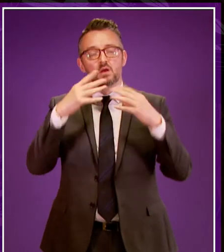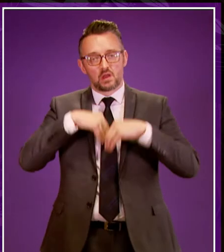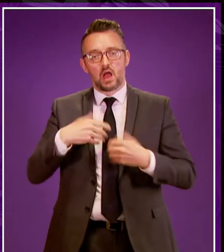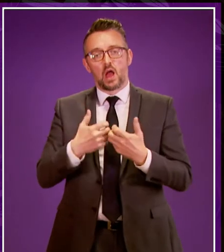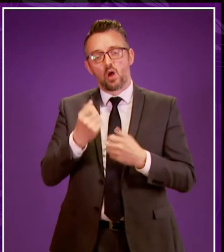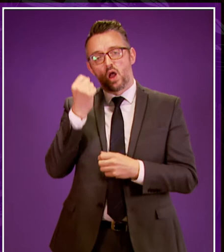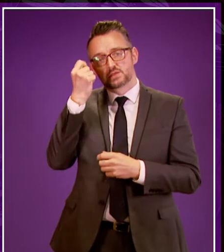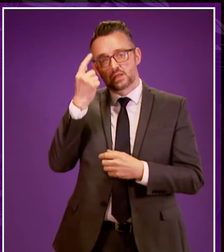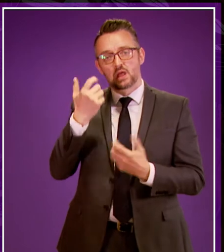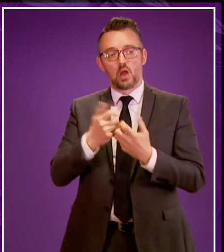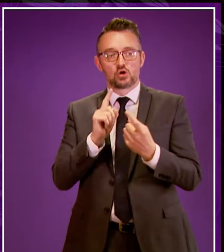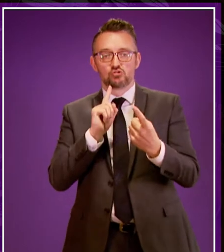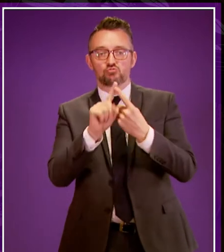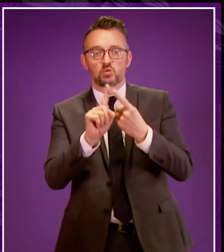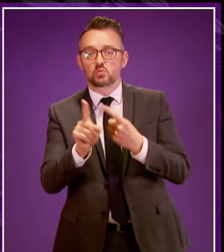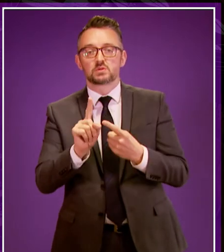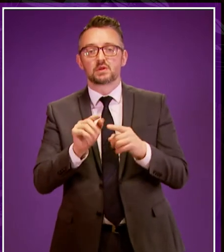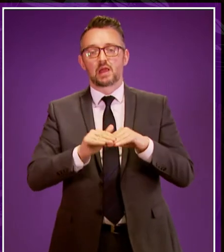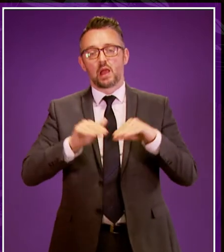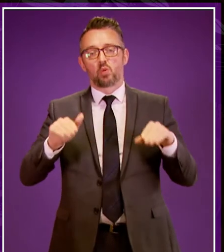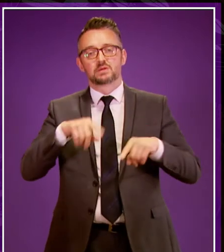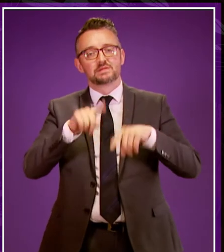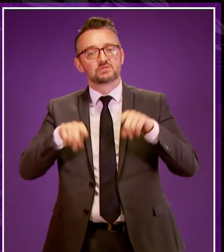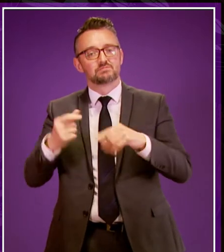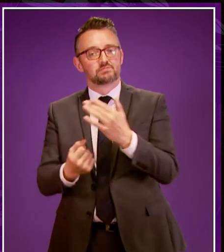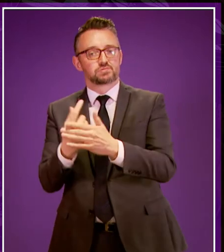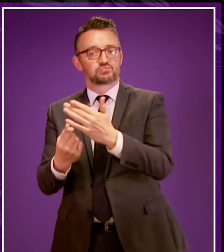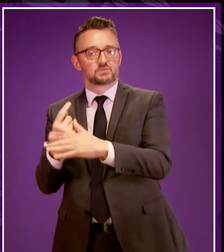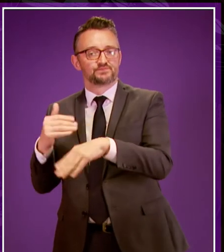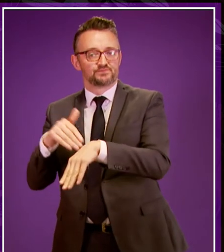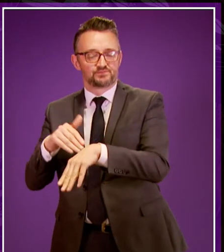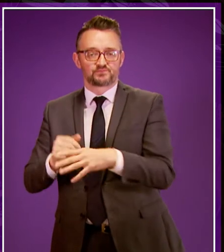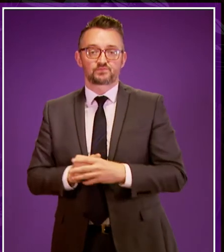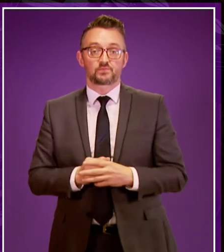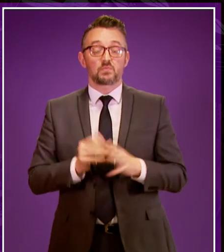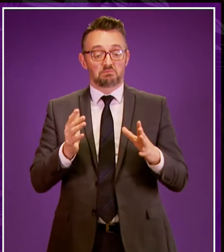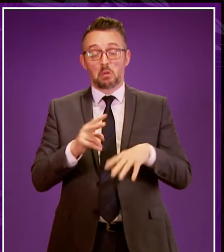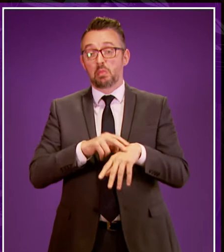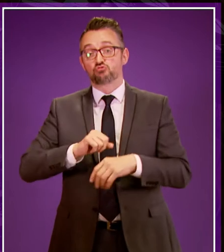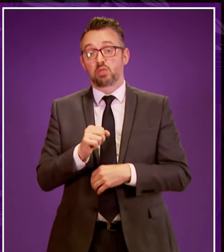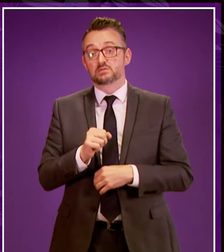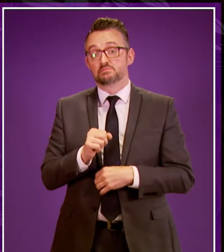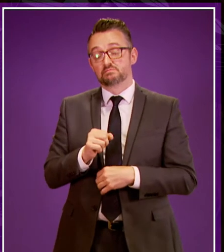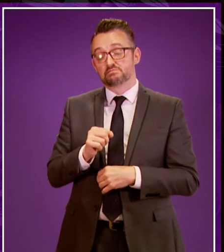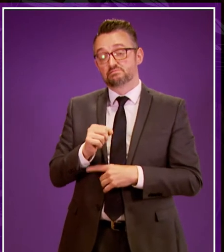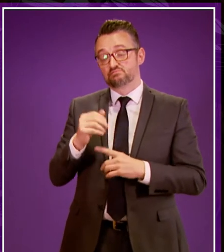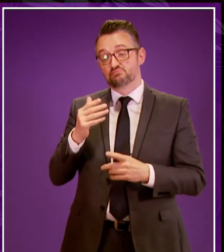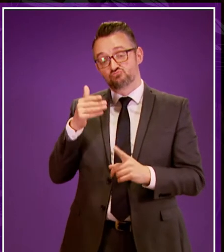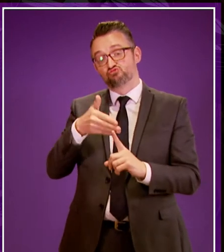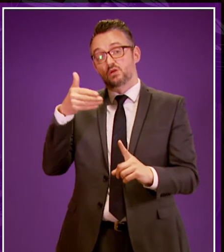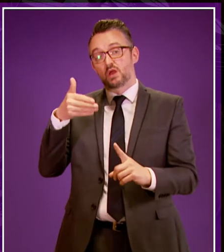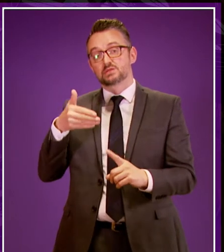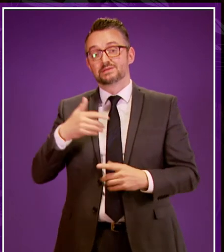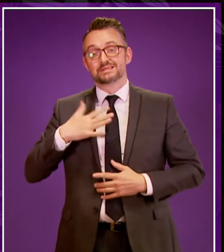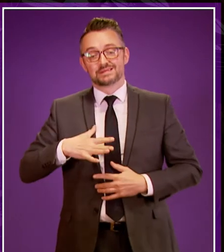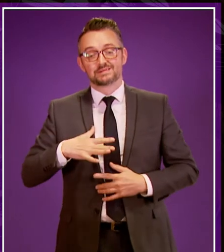effective response to equality and diversity issues. As Police Scotland itself acknowledges there are areas for improvement